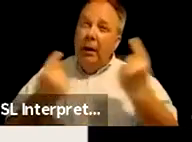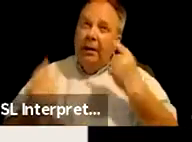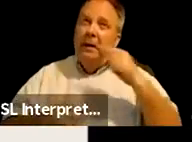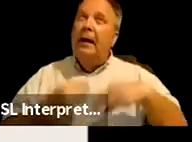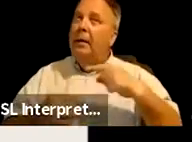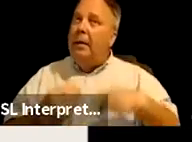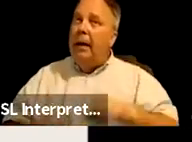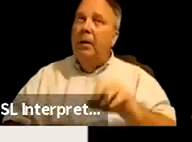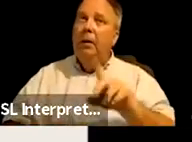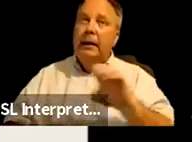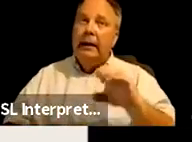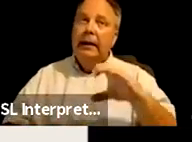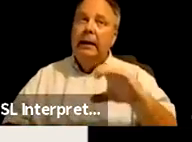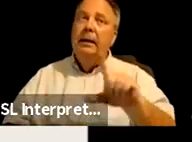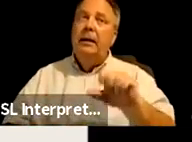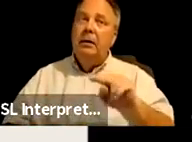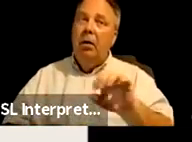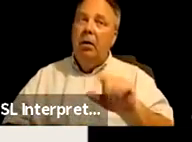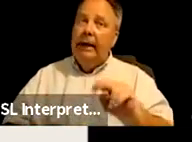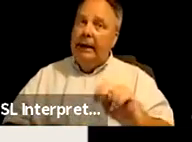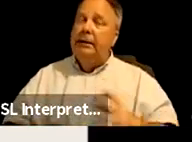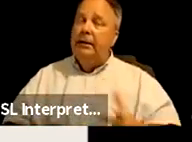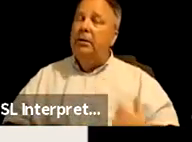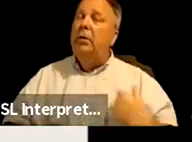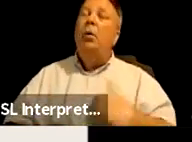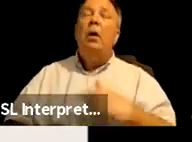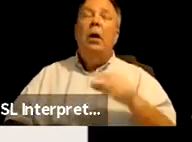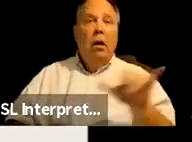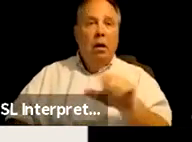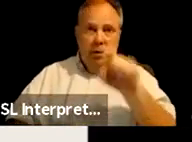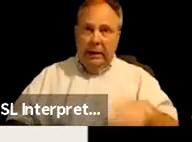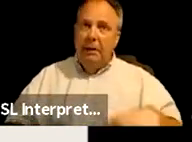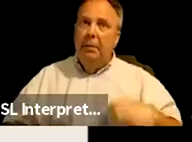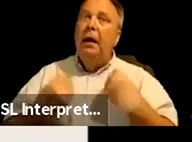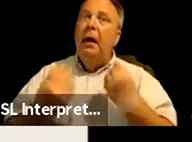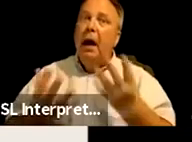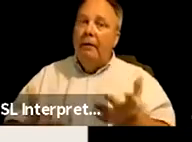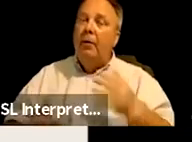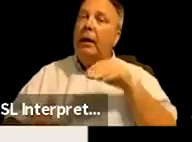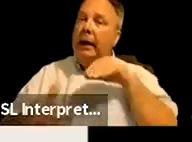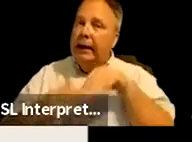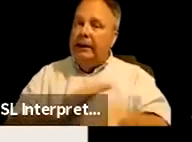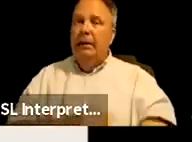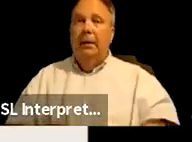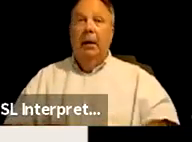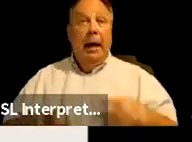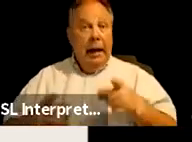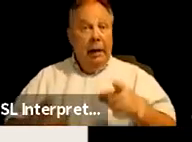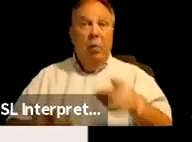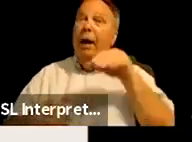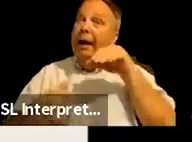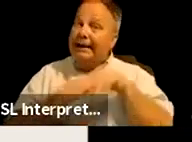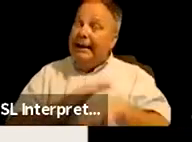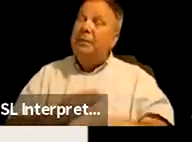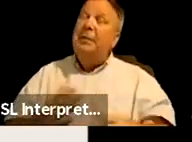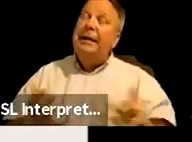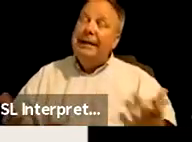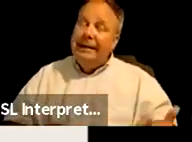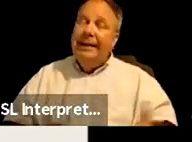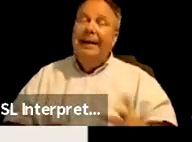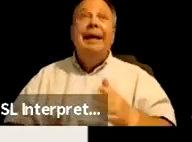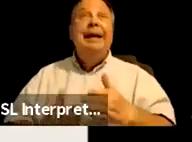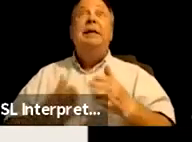decolonization, we also need to be offering accessibility. And while accessibility is